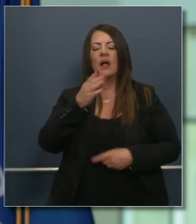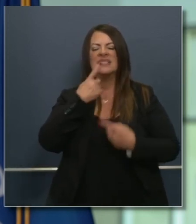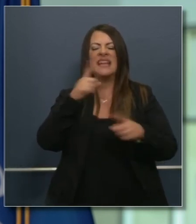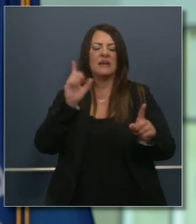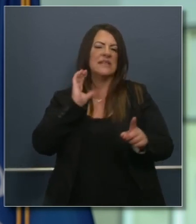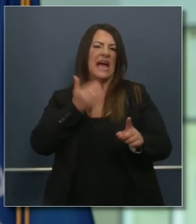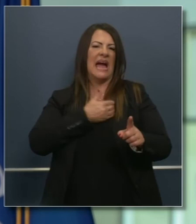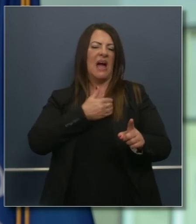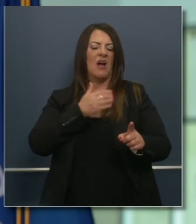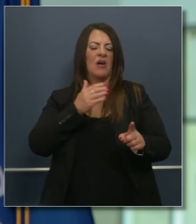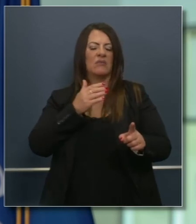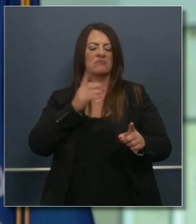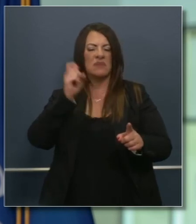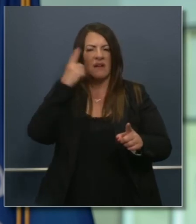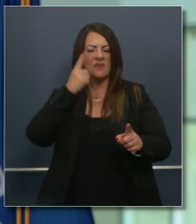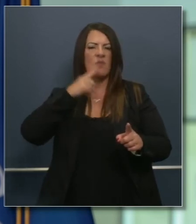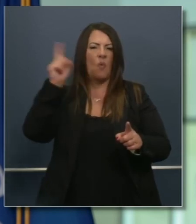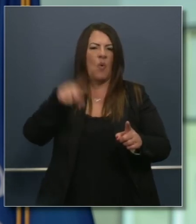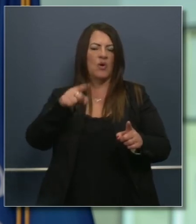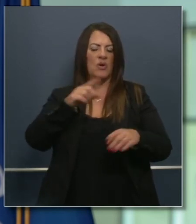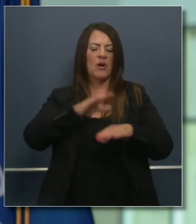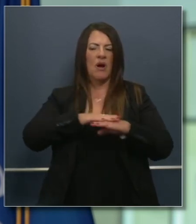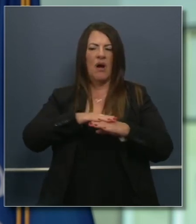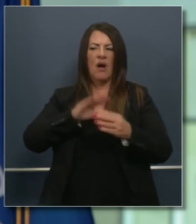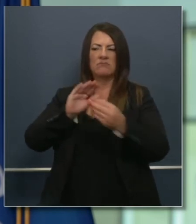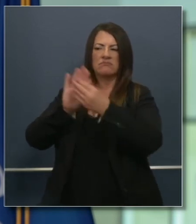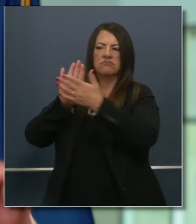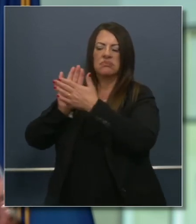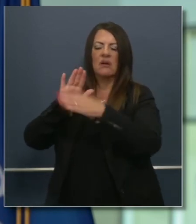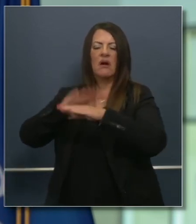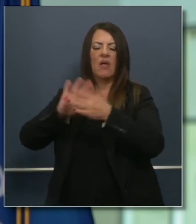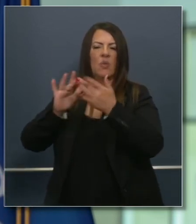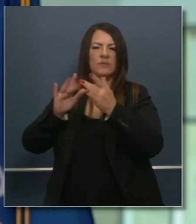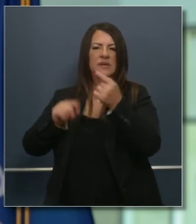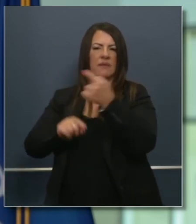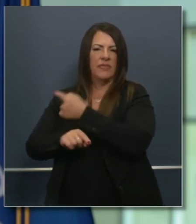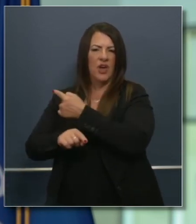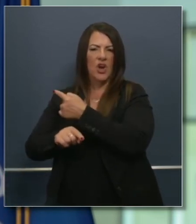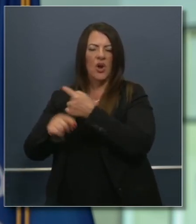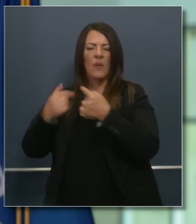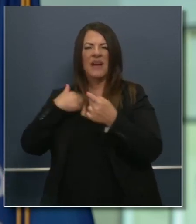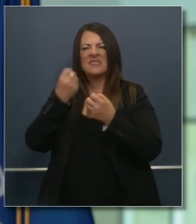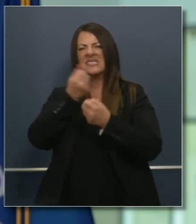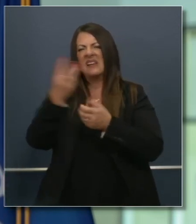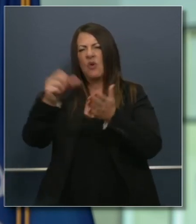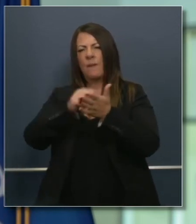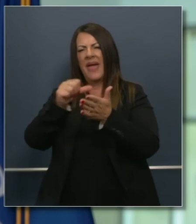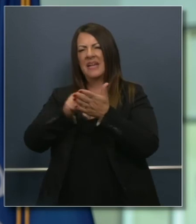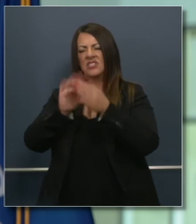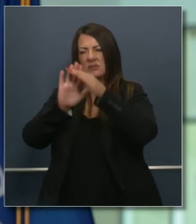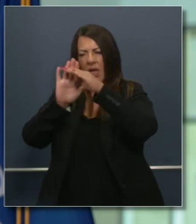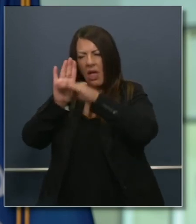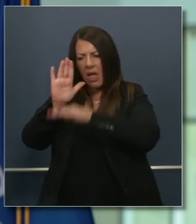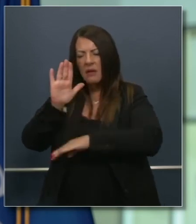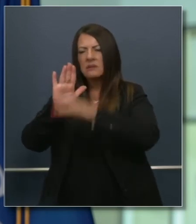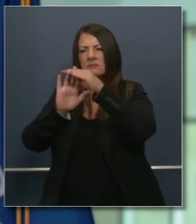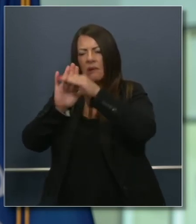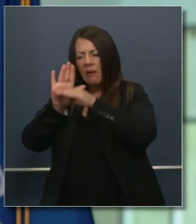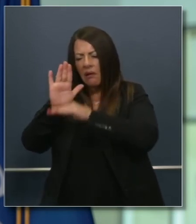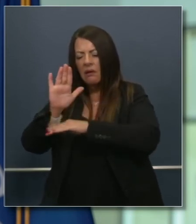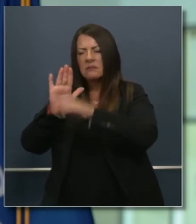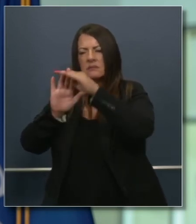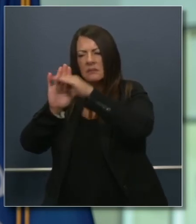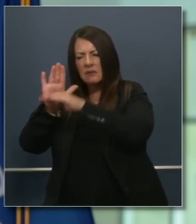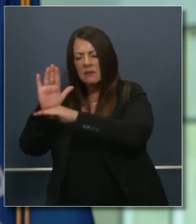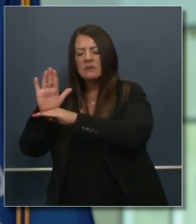we have that executive order. It should be up online and available to you. It's multiple pages. You'll see the details in the executive order